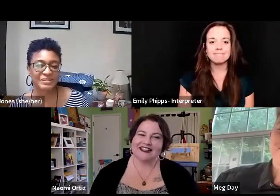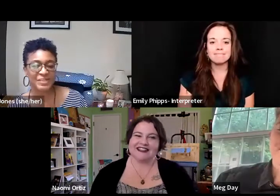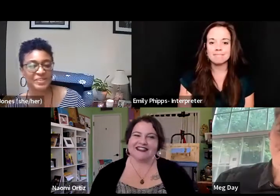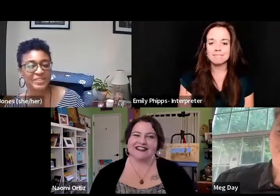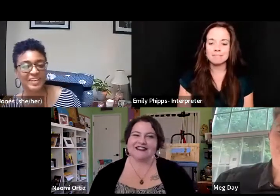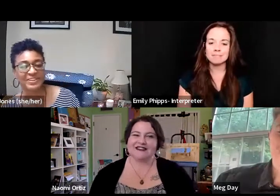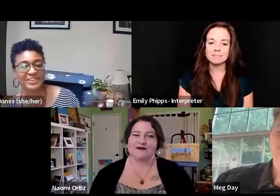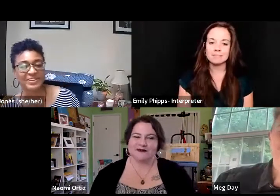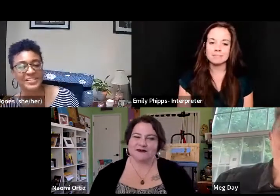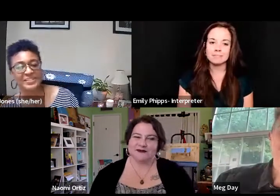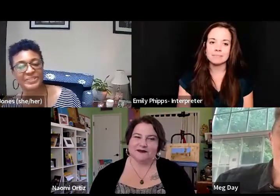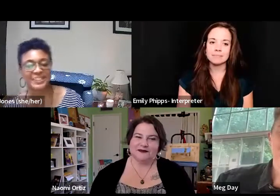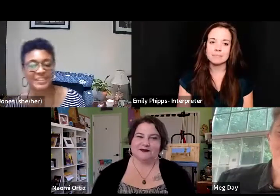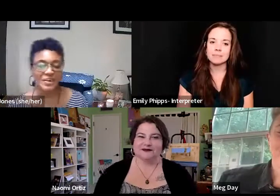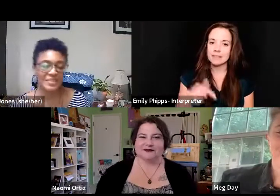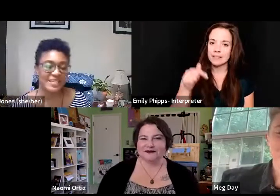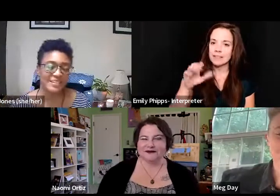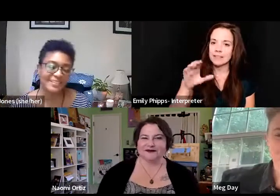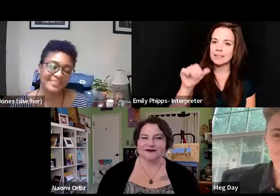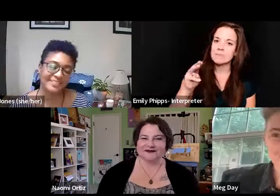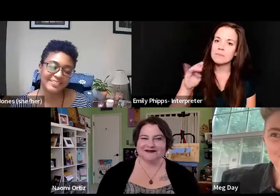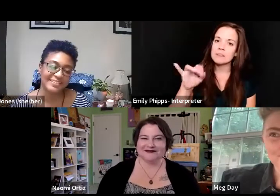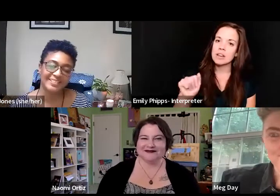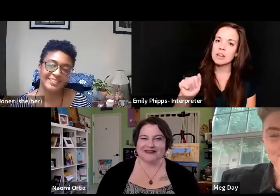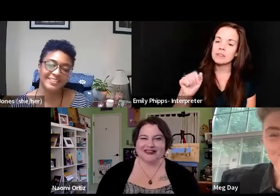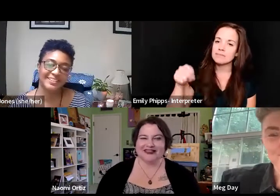This is Kamesha. Thank you, Leah. Naomi.